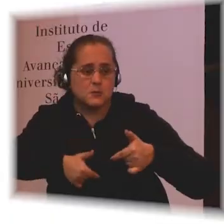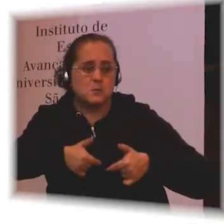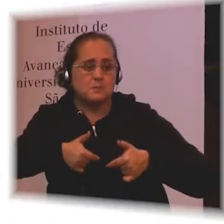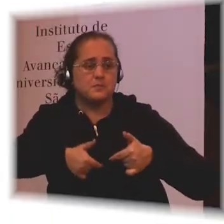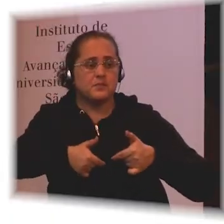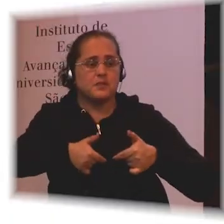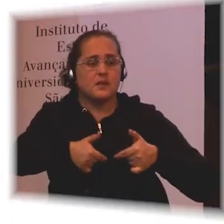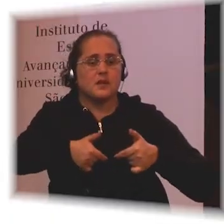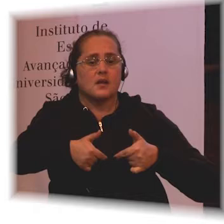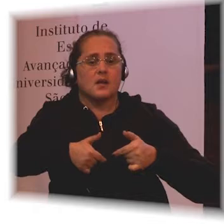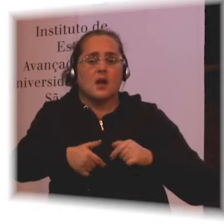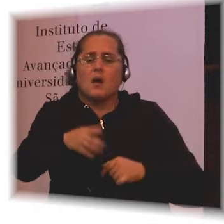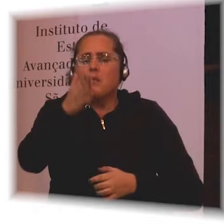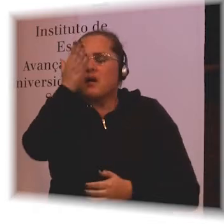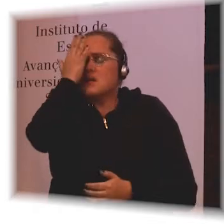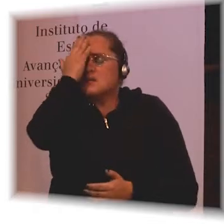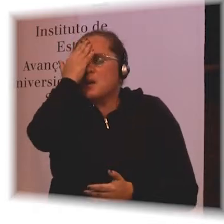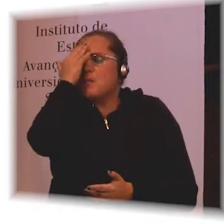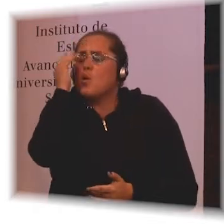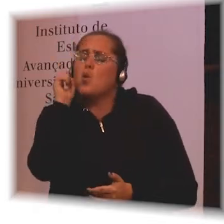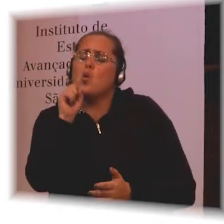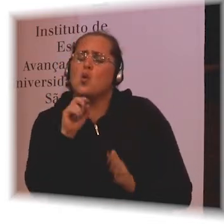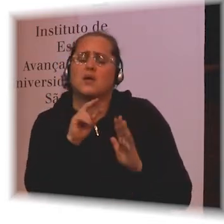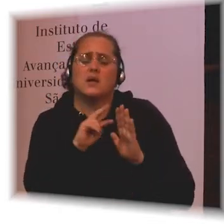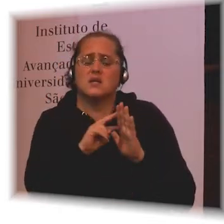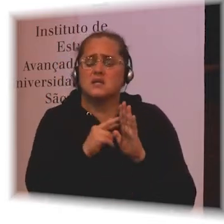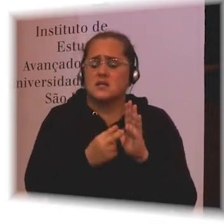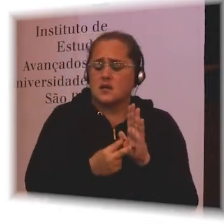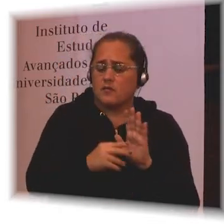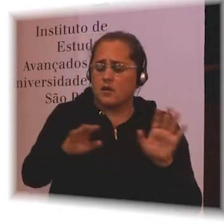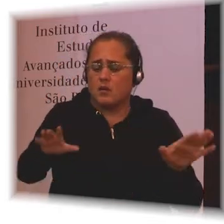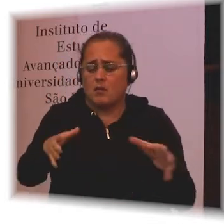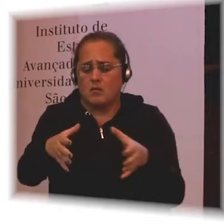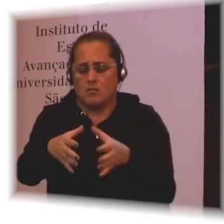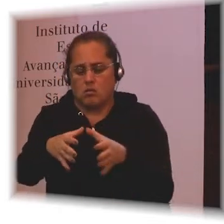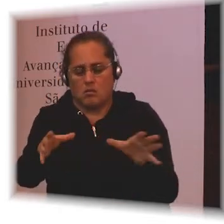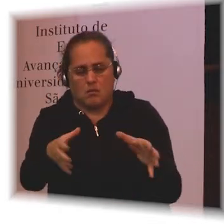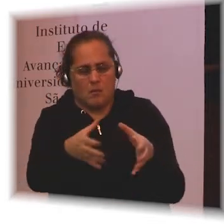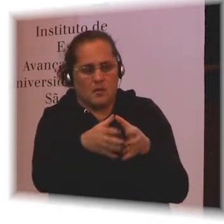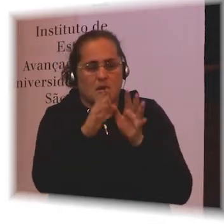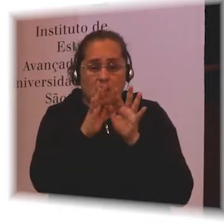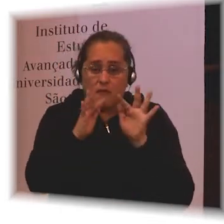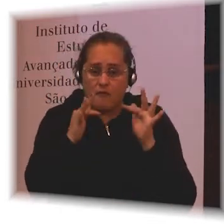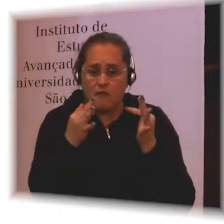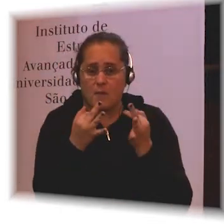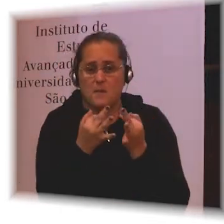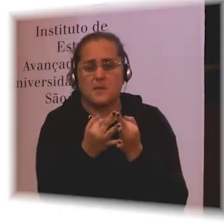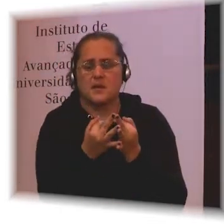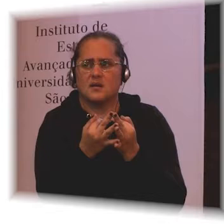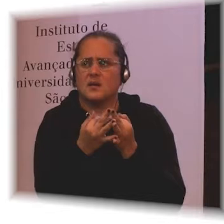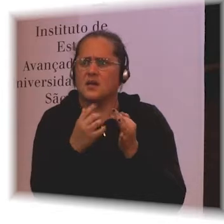families and communities that so many babies have been born with congenital Zika syndrome.